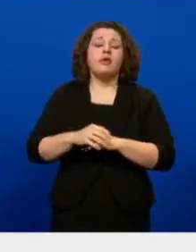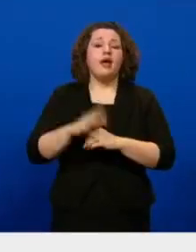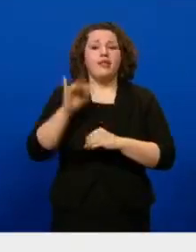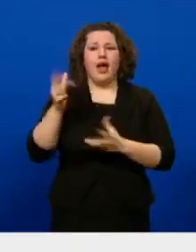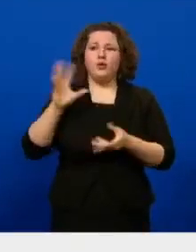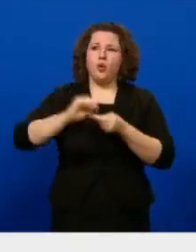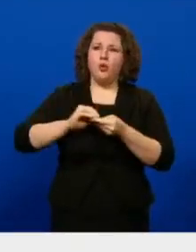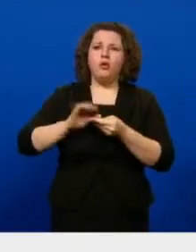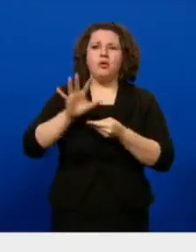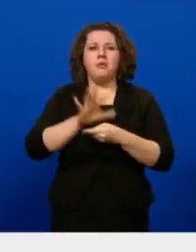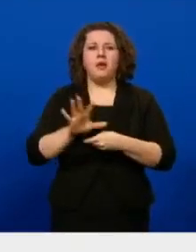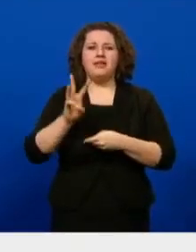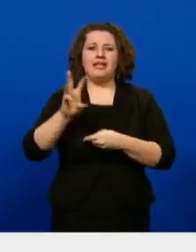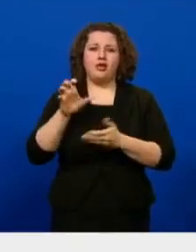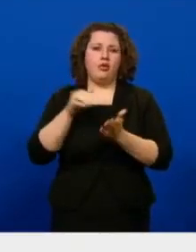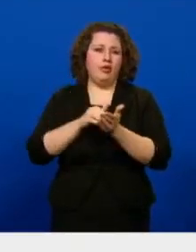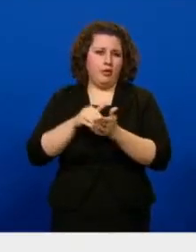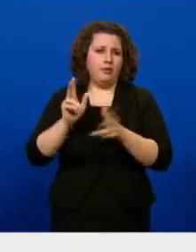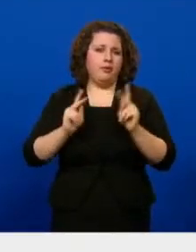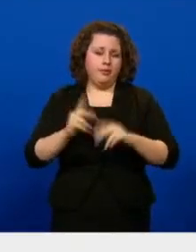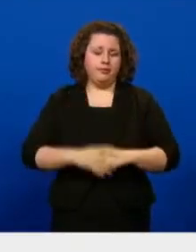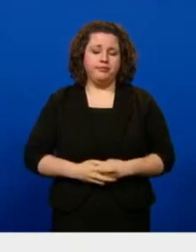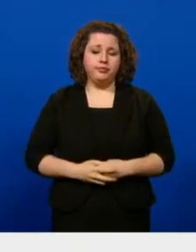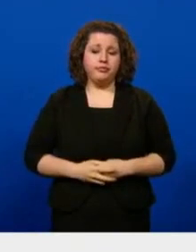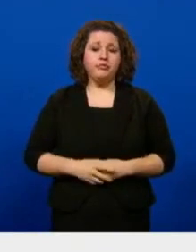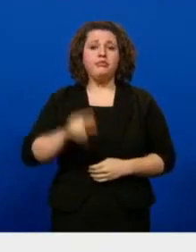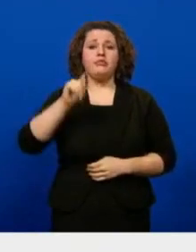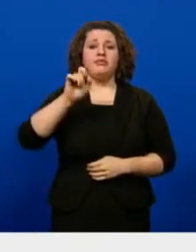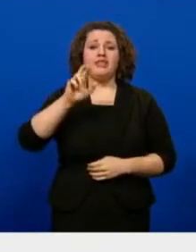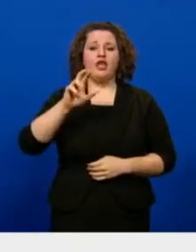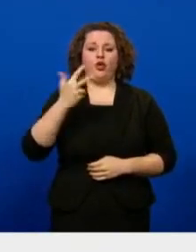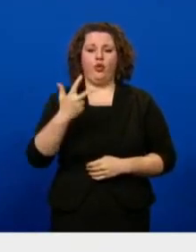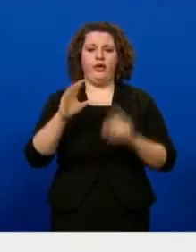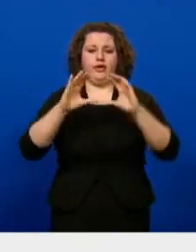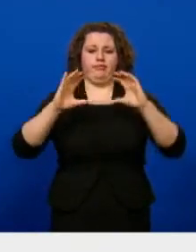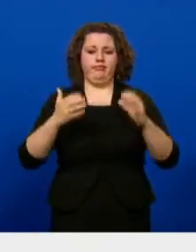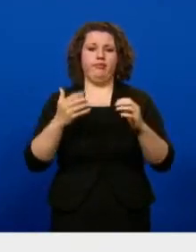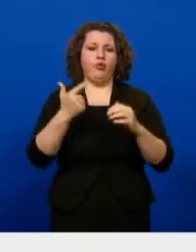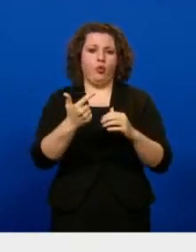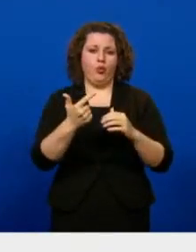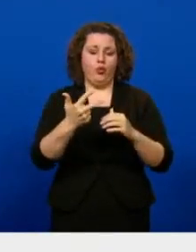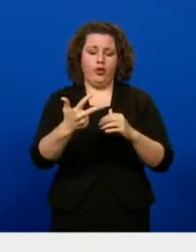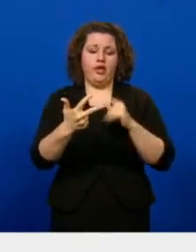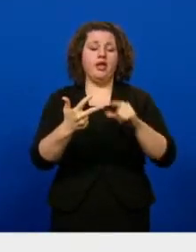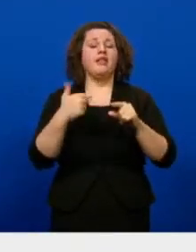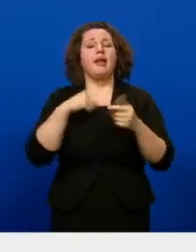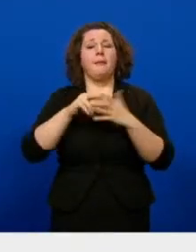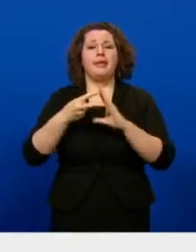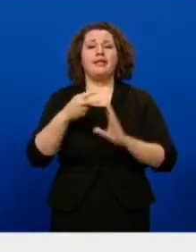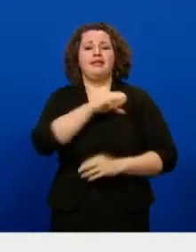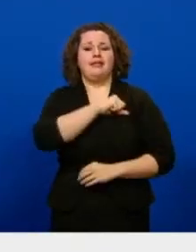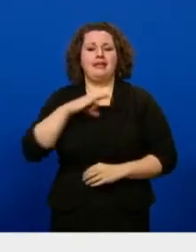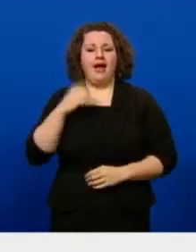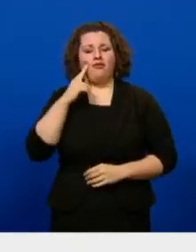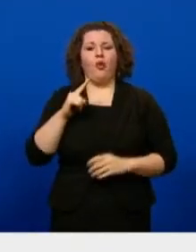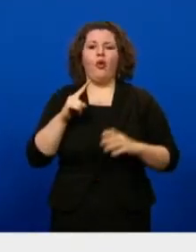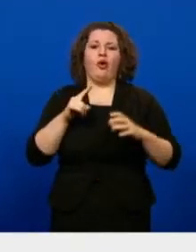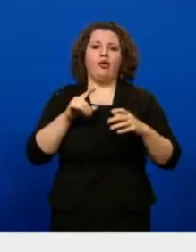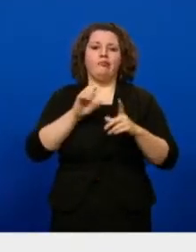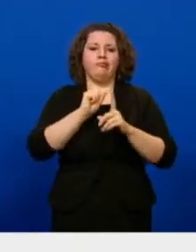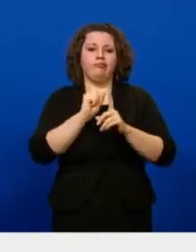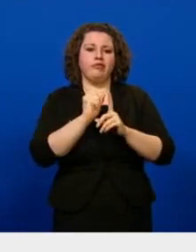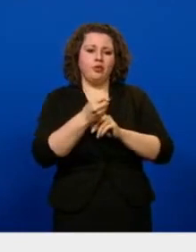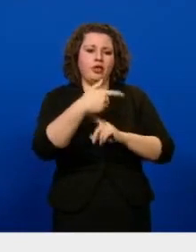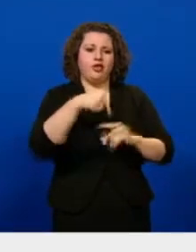approximately is 600,000 individuals. Tier 3 includes staff and individuals in congregate settings and also government